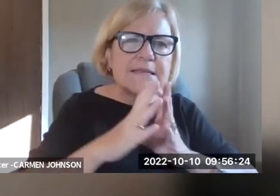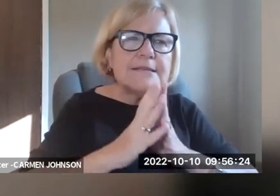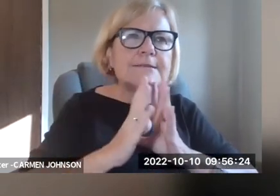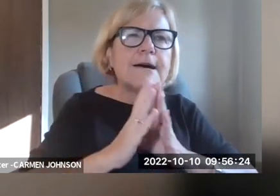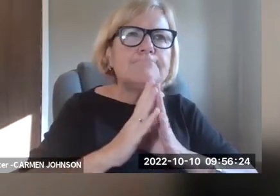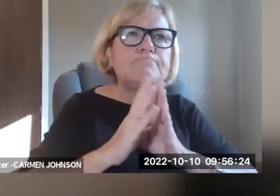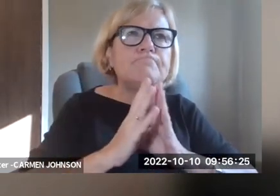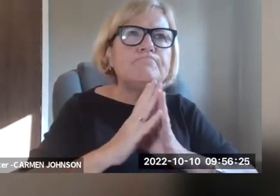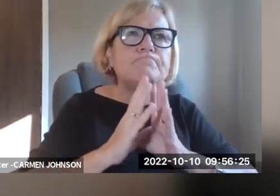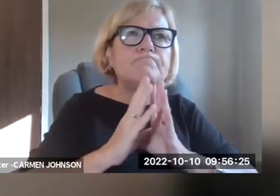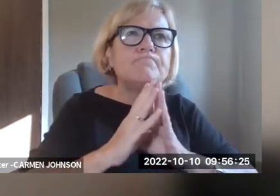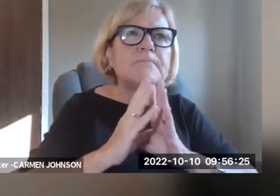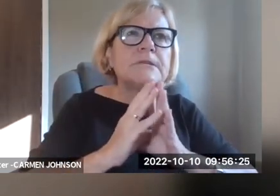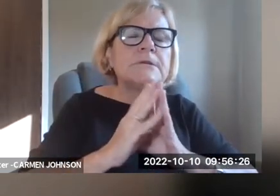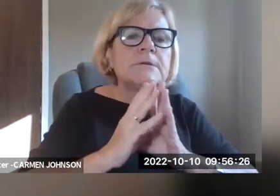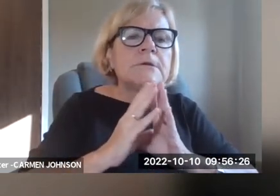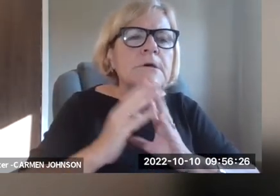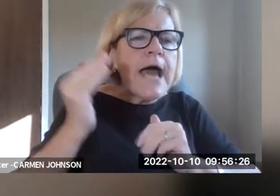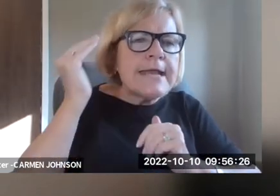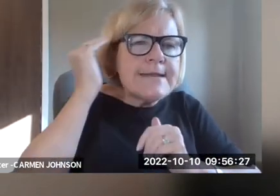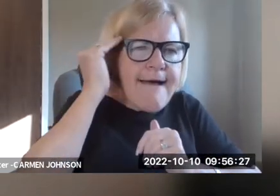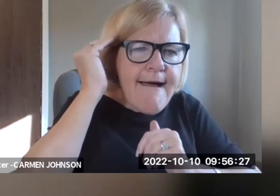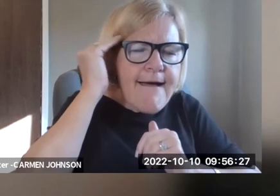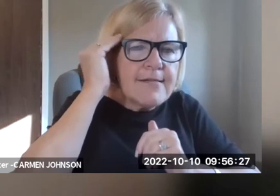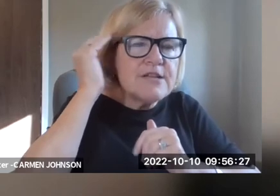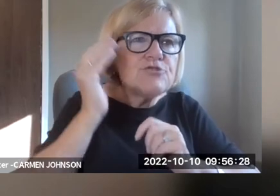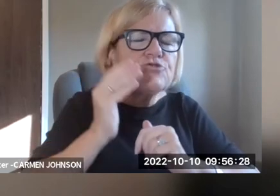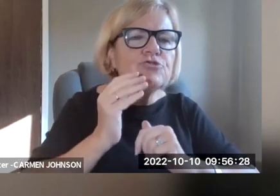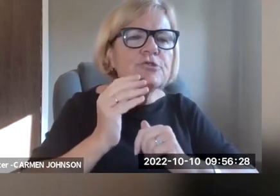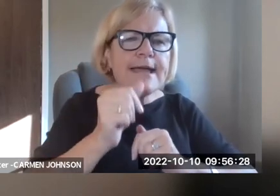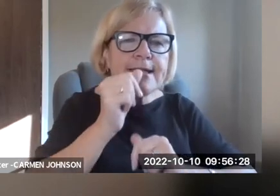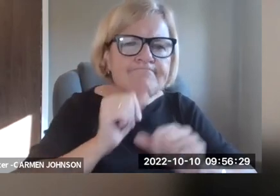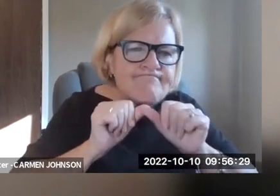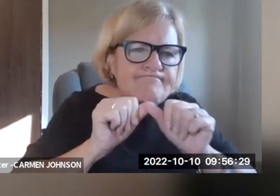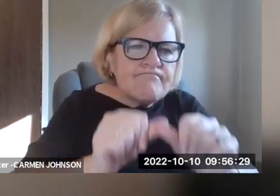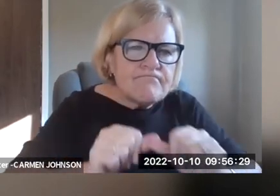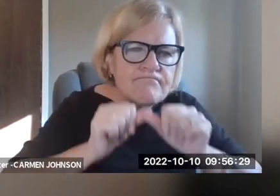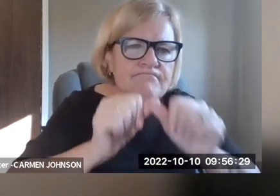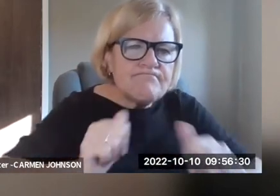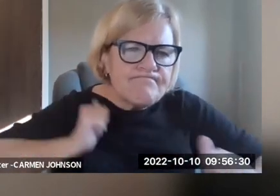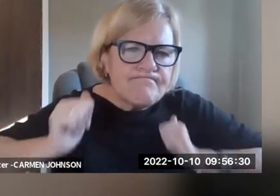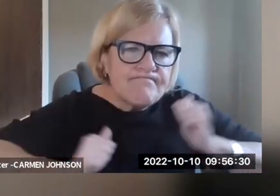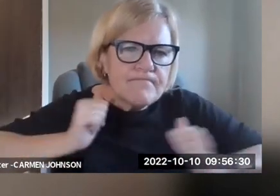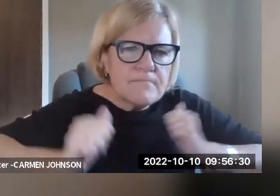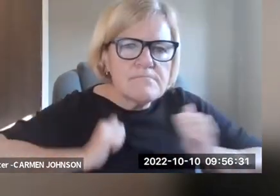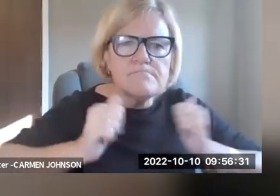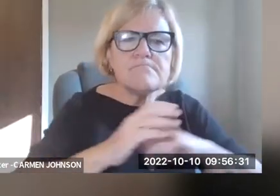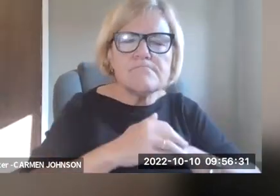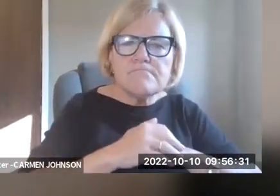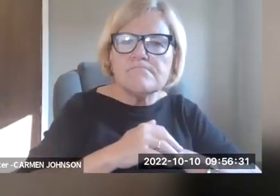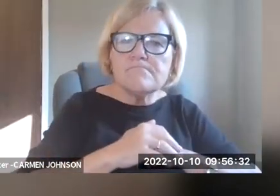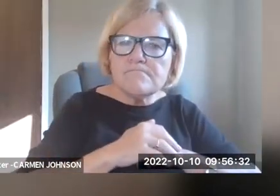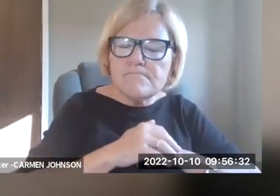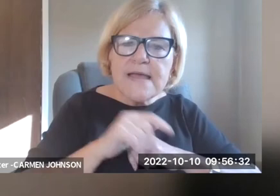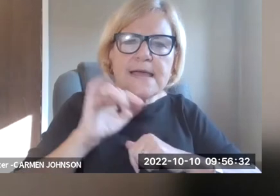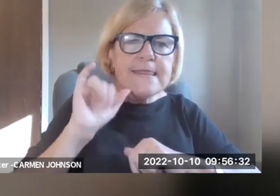the ADA coordinator, what the ADA coordinator really needs is, um, uh, uh, knowledge